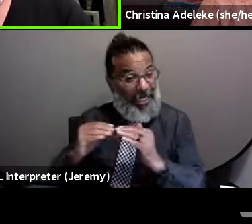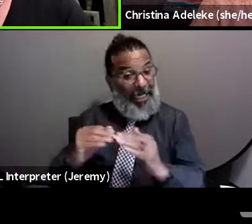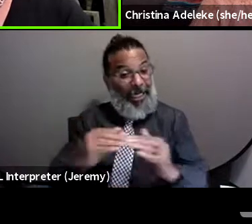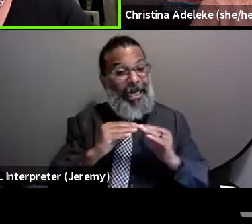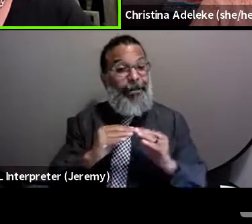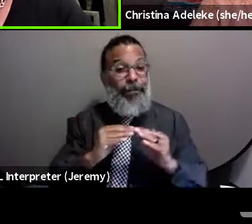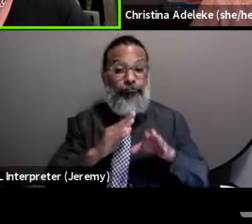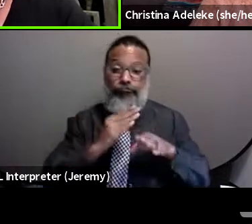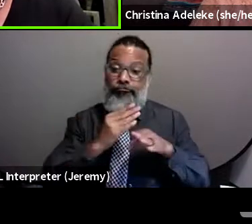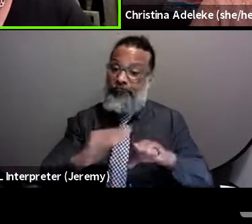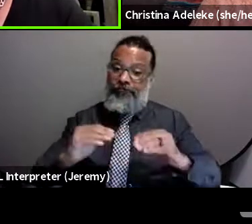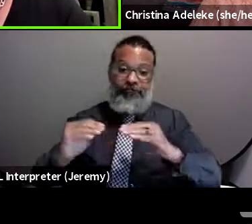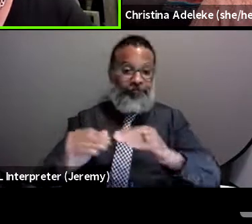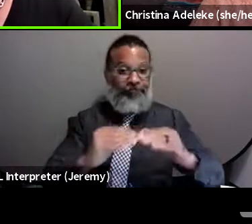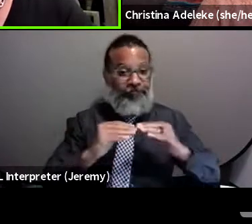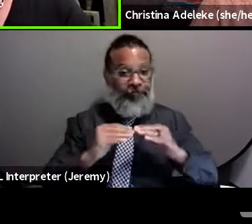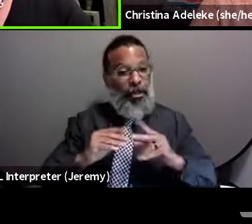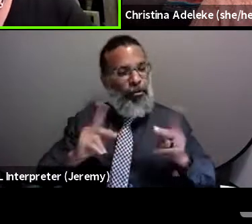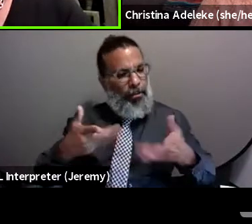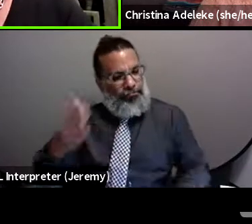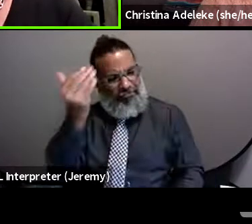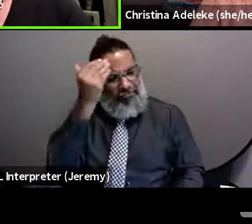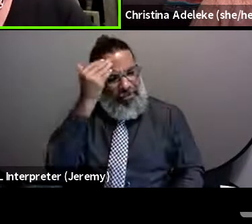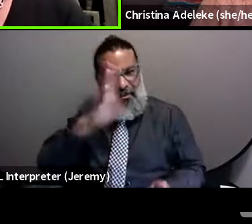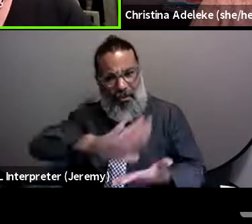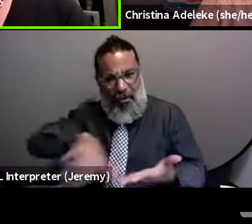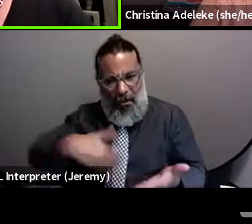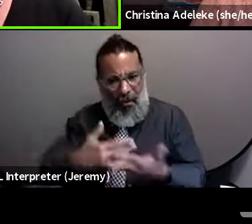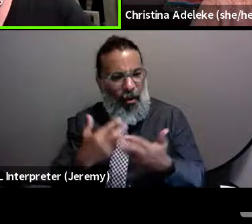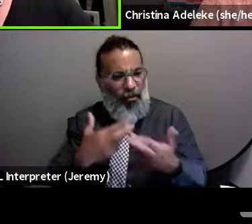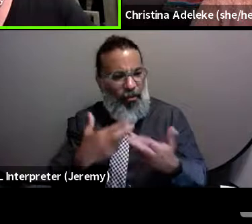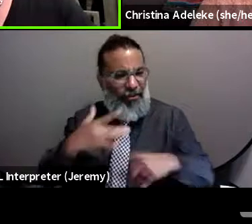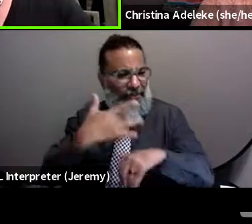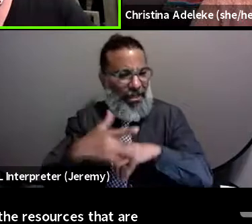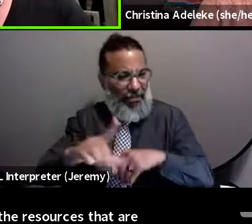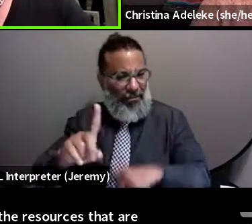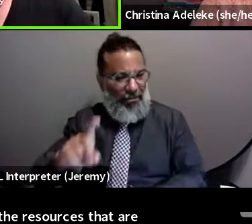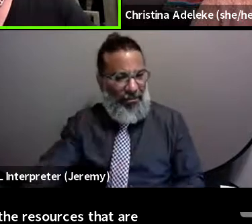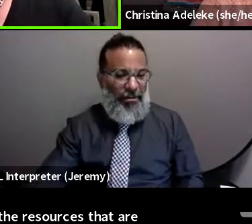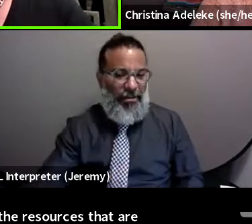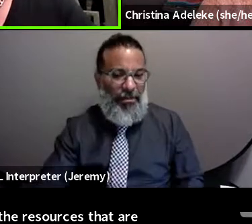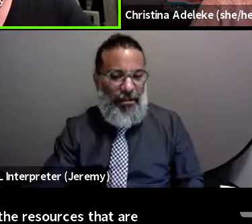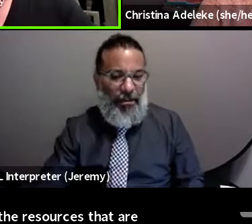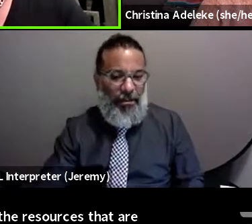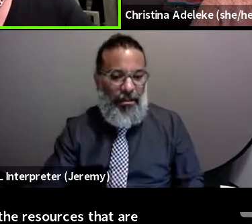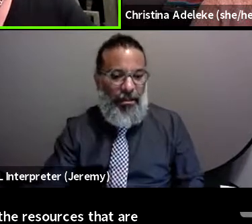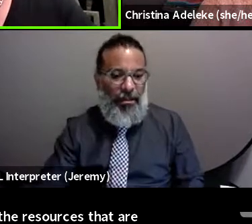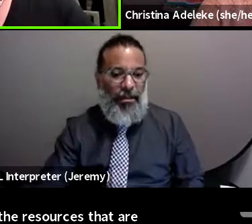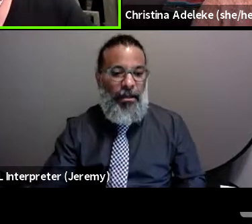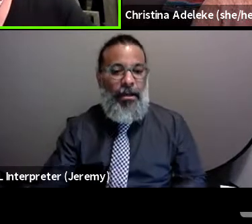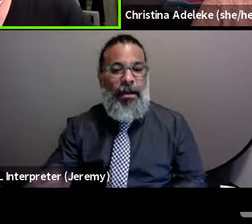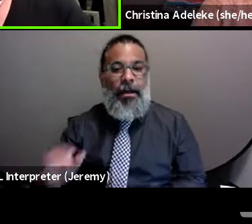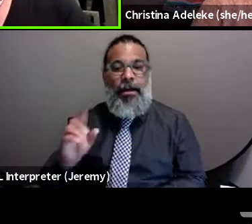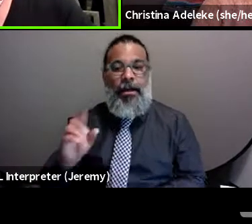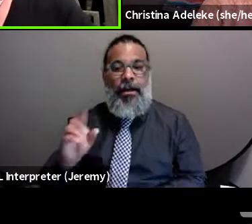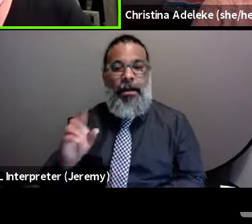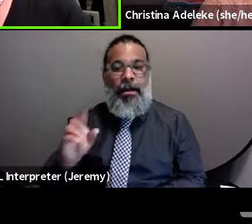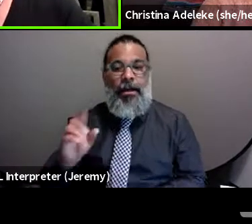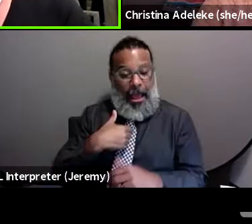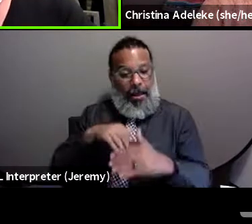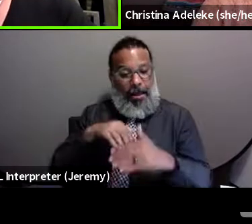Do people really know about all the resources that's available to them? Do they have transportation, which we've all already acknowledged